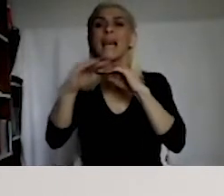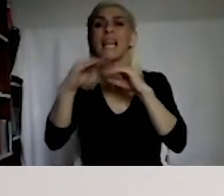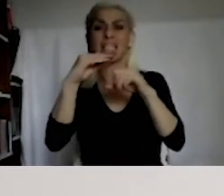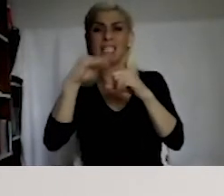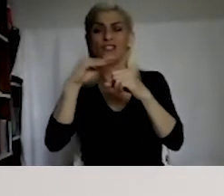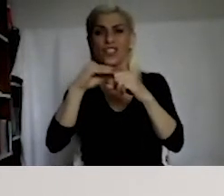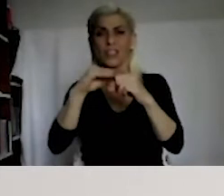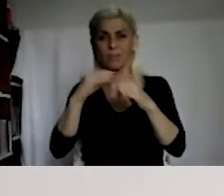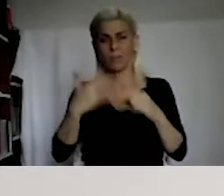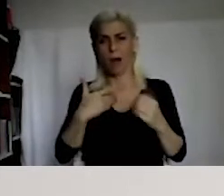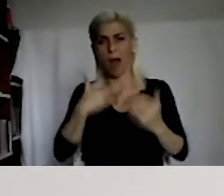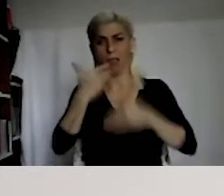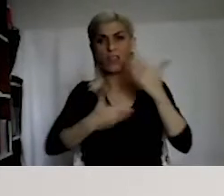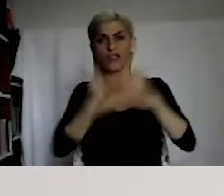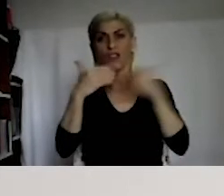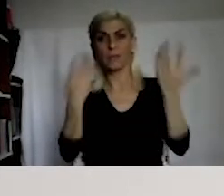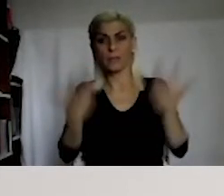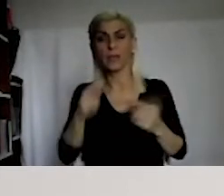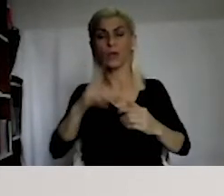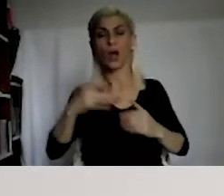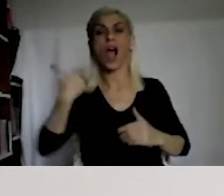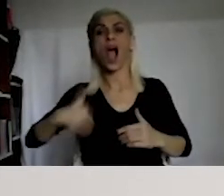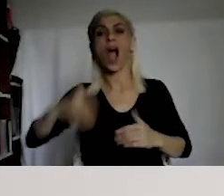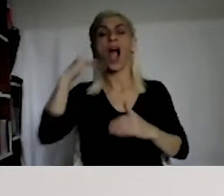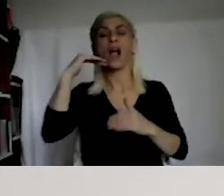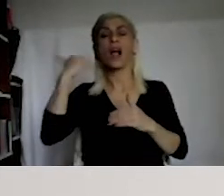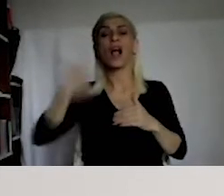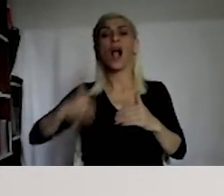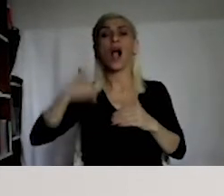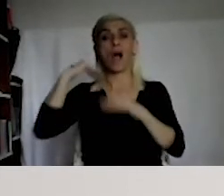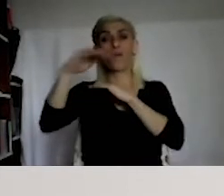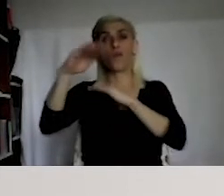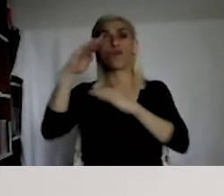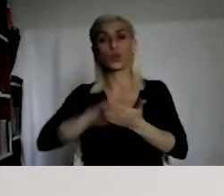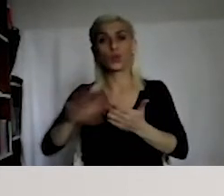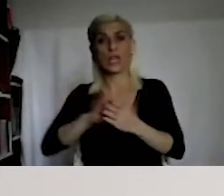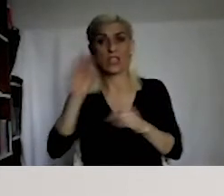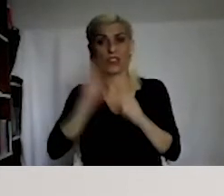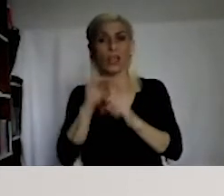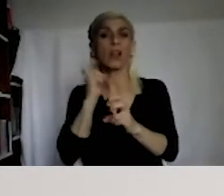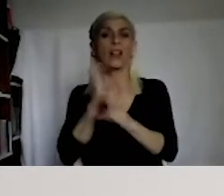Public order. A threat to public order.